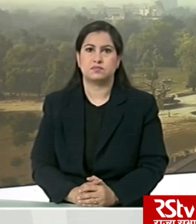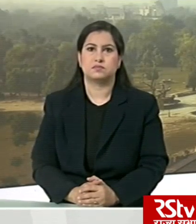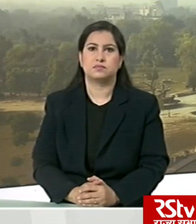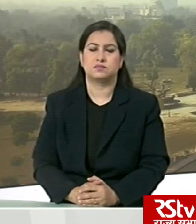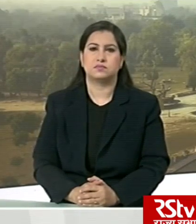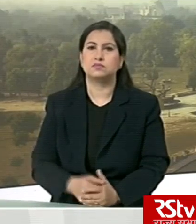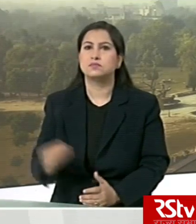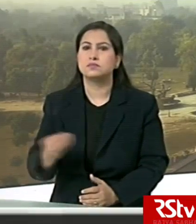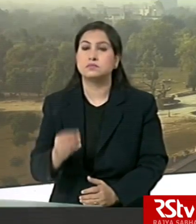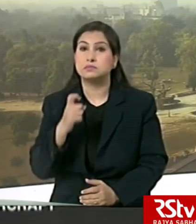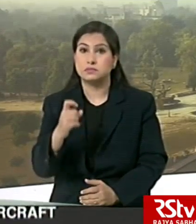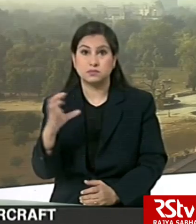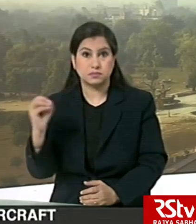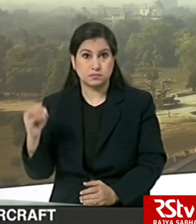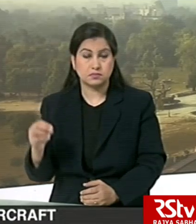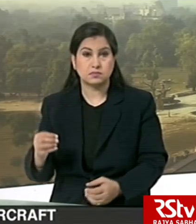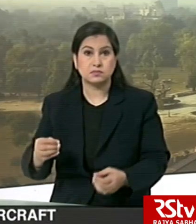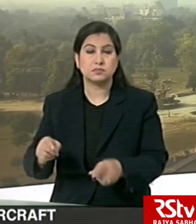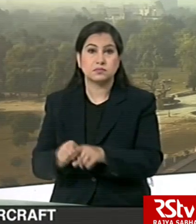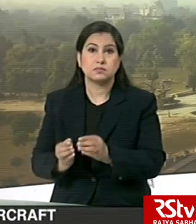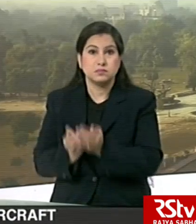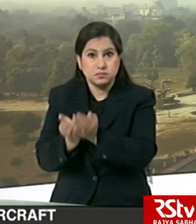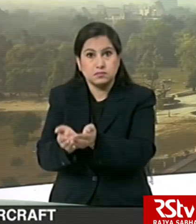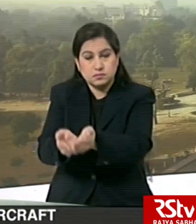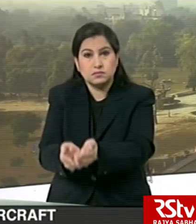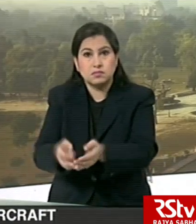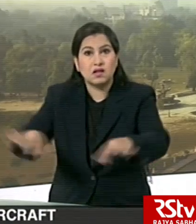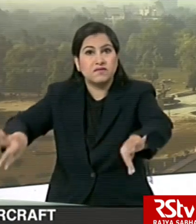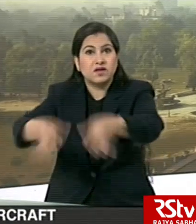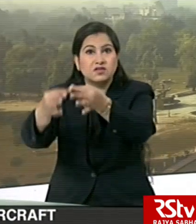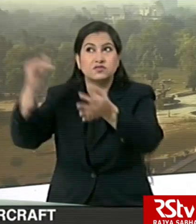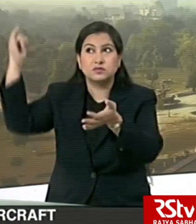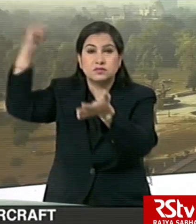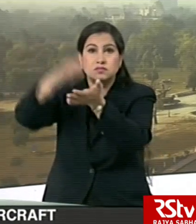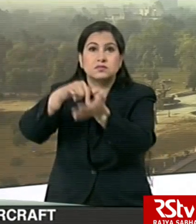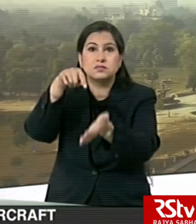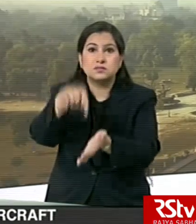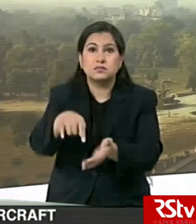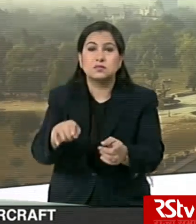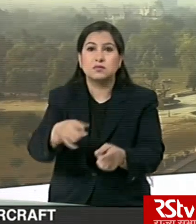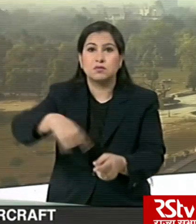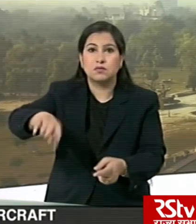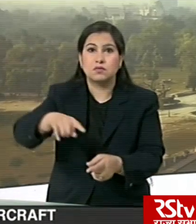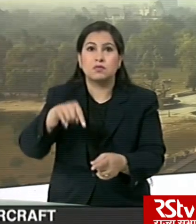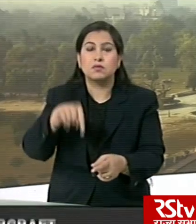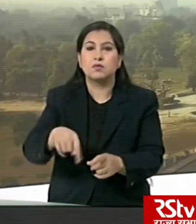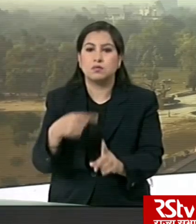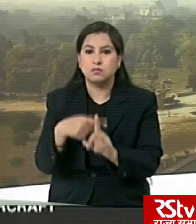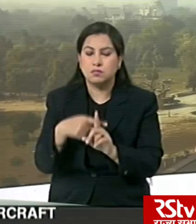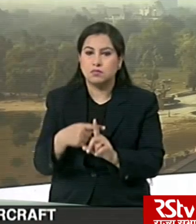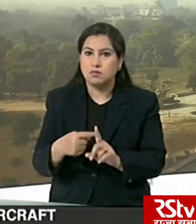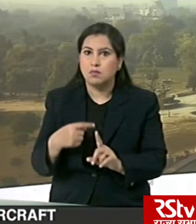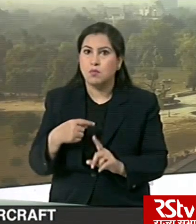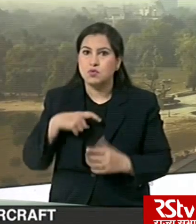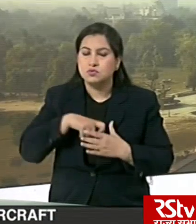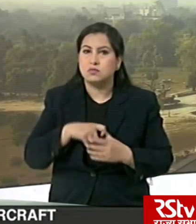Around 700 sailors assigned to the French aircraft carrier Charles de Gaulle's naval group tested positive for